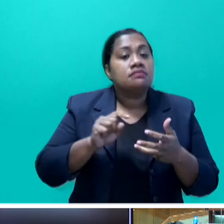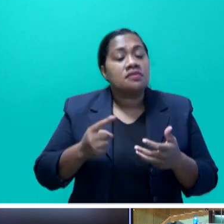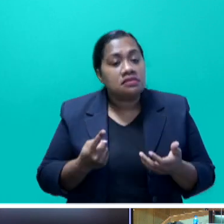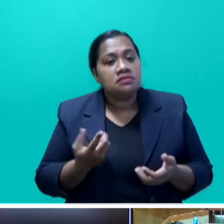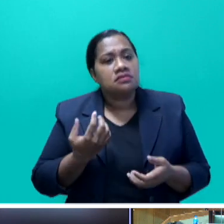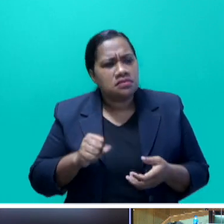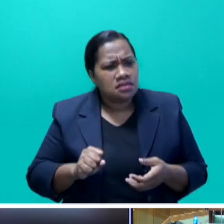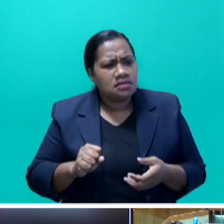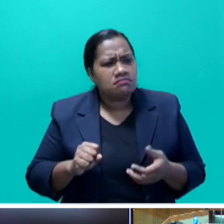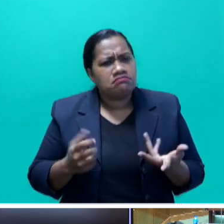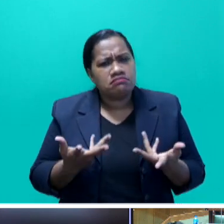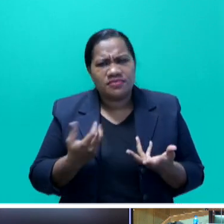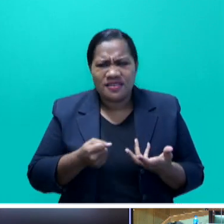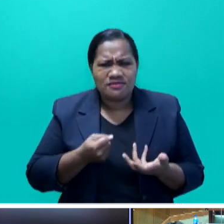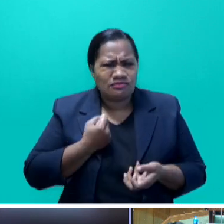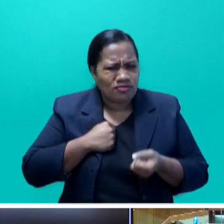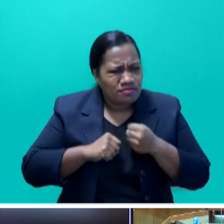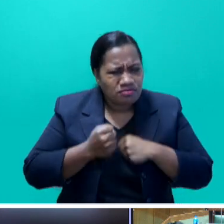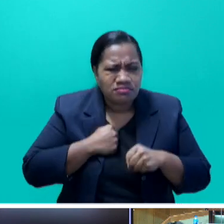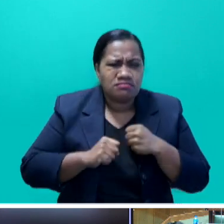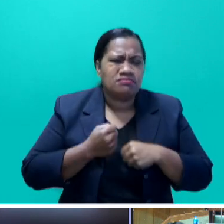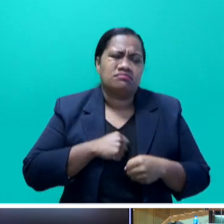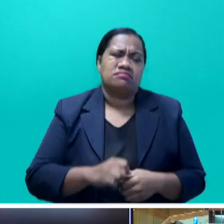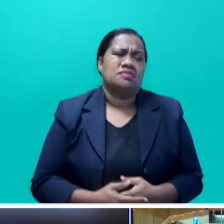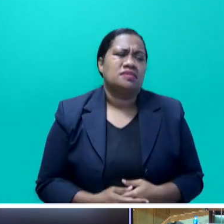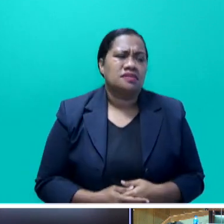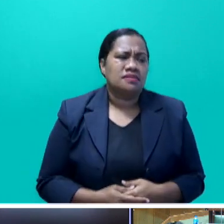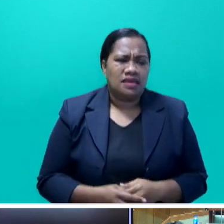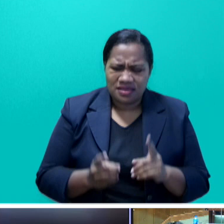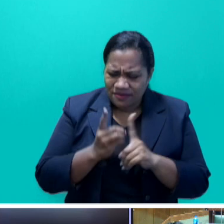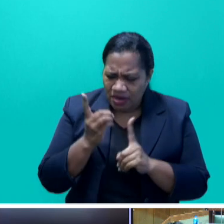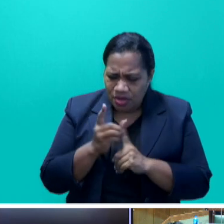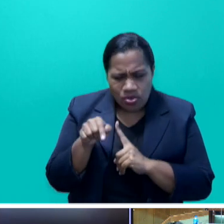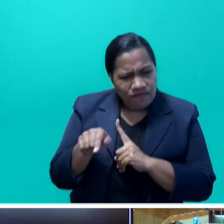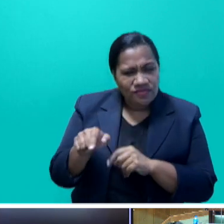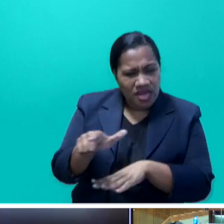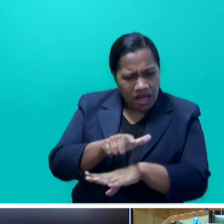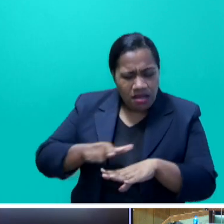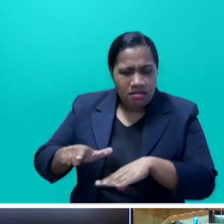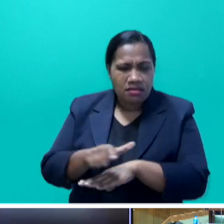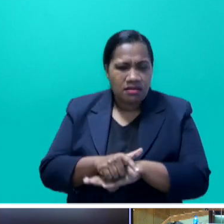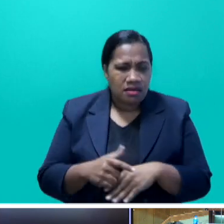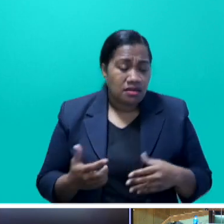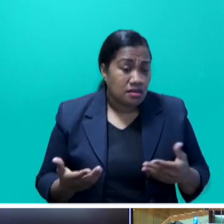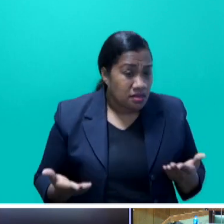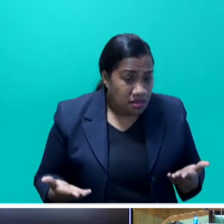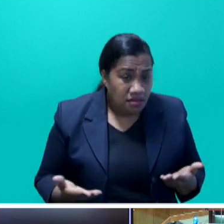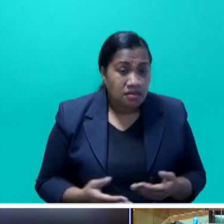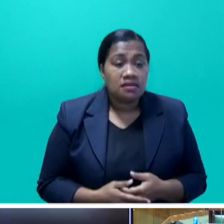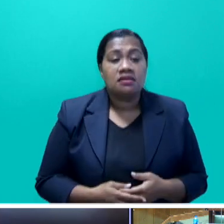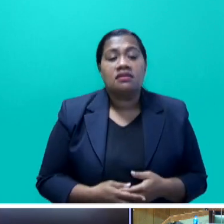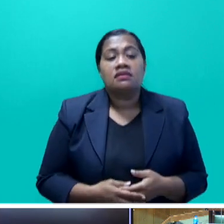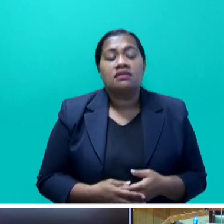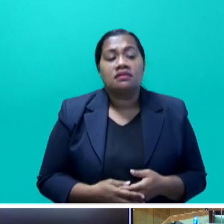struggle with bureaucracy to carry out development on that land. Even if it clearly falls within the